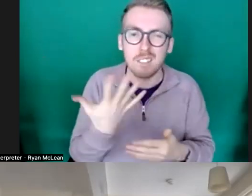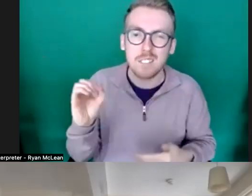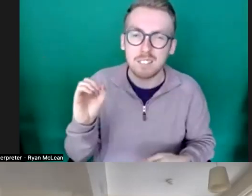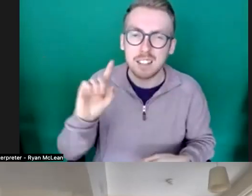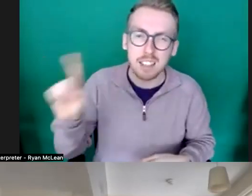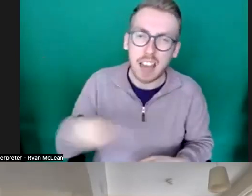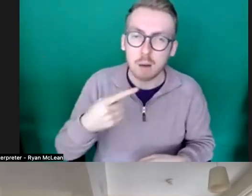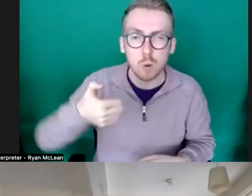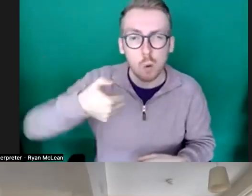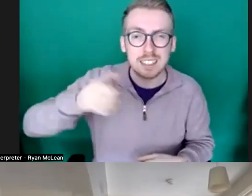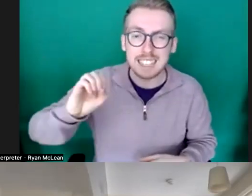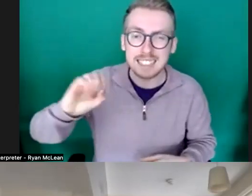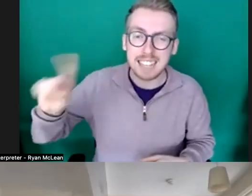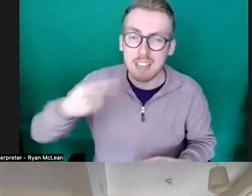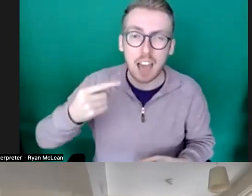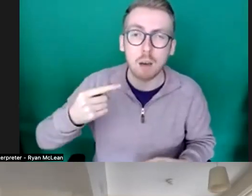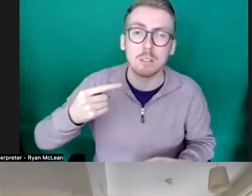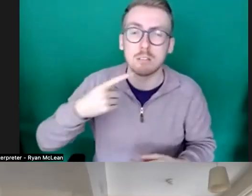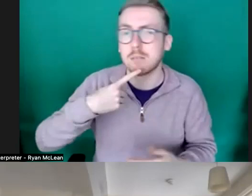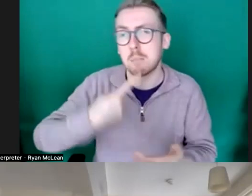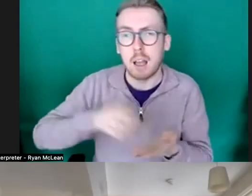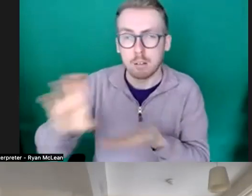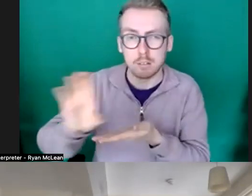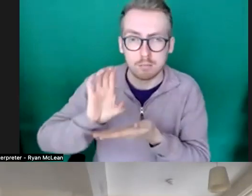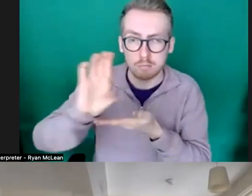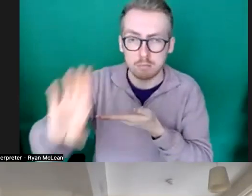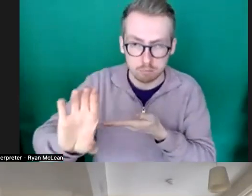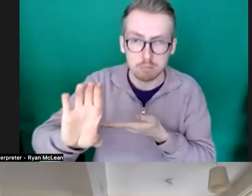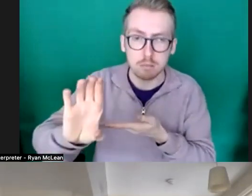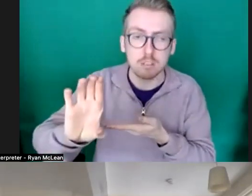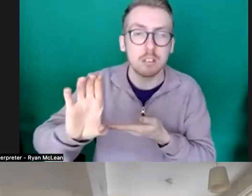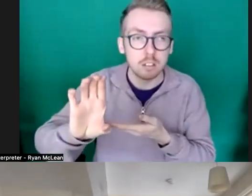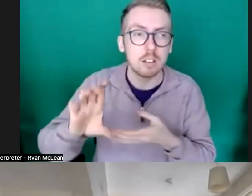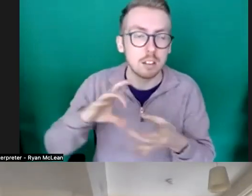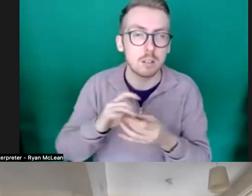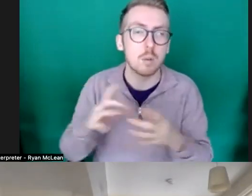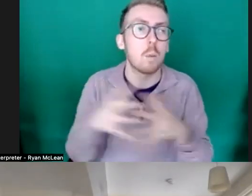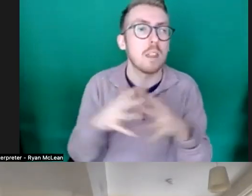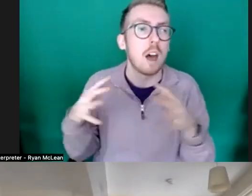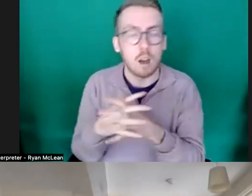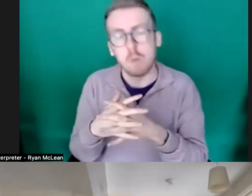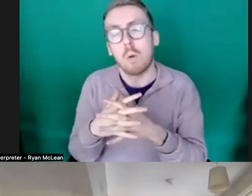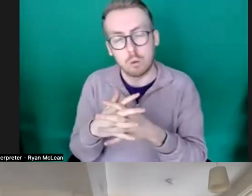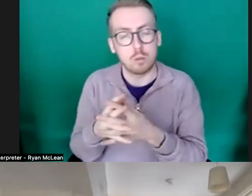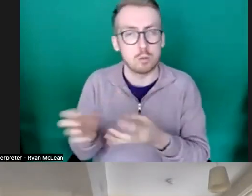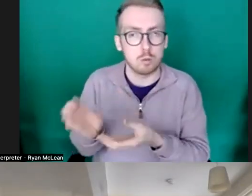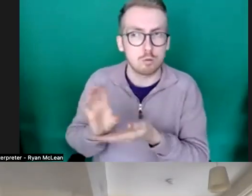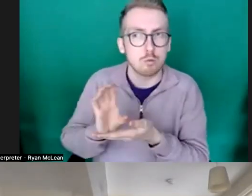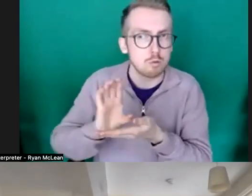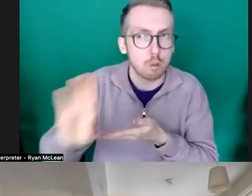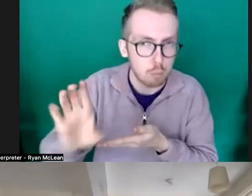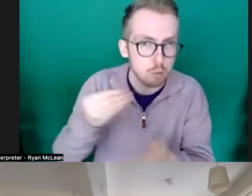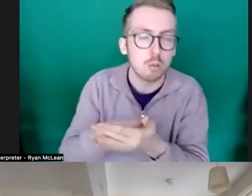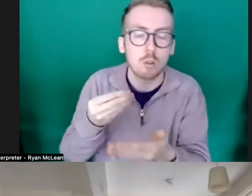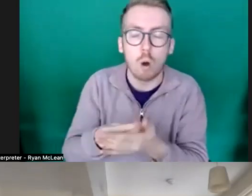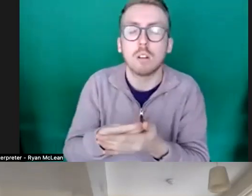or sixty thousand pounds uh in terms of the without walls contribution towards creation costs um and most